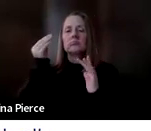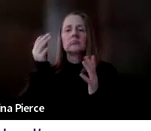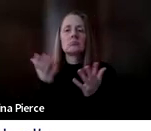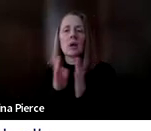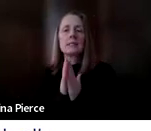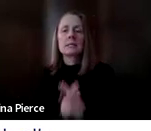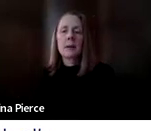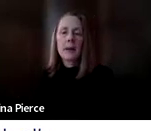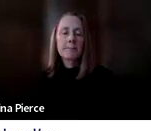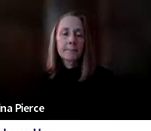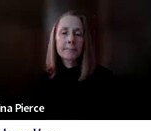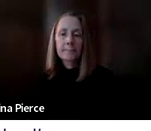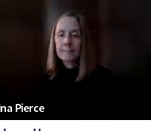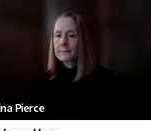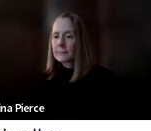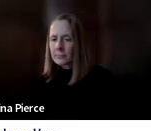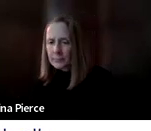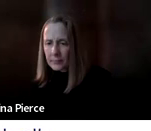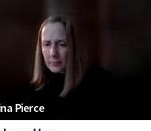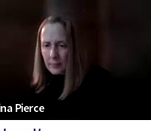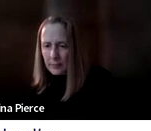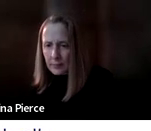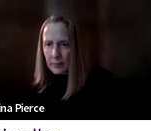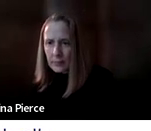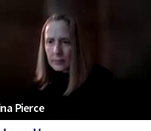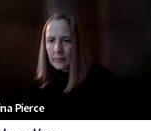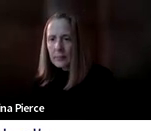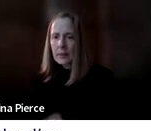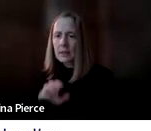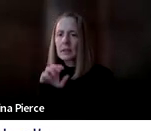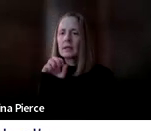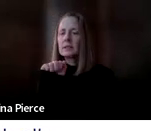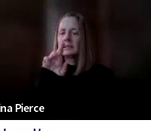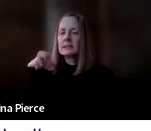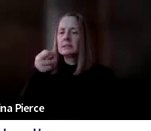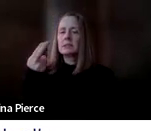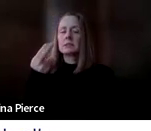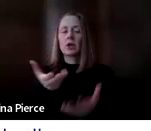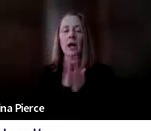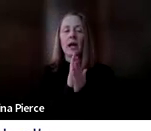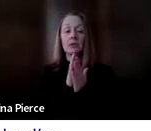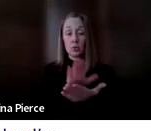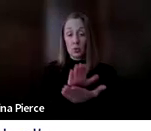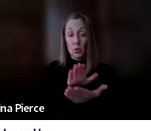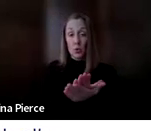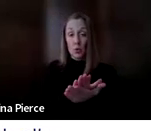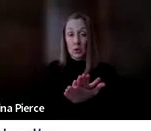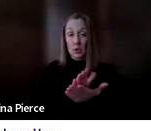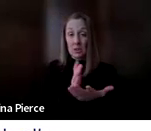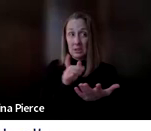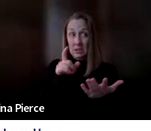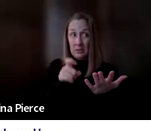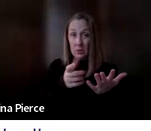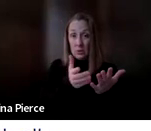Oh, sorry, I was gonna say Sarah asked, are schools required by law to provide AAC if needed? And if so, personalized or just